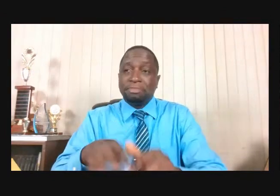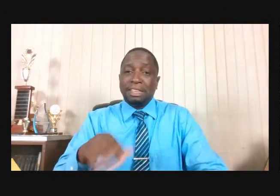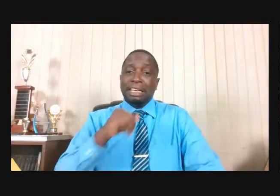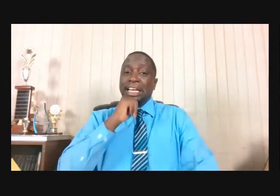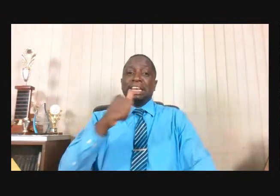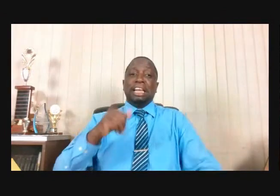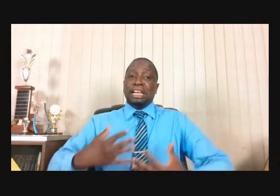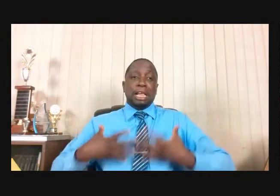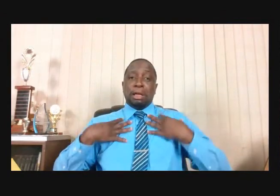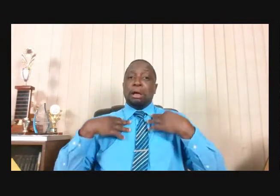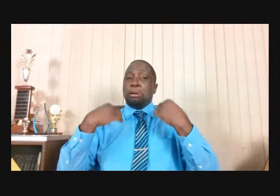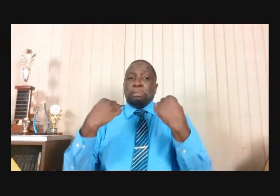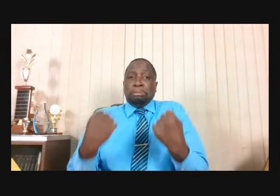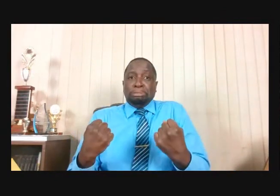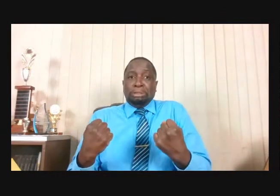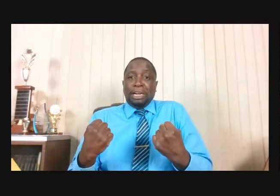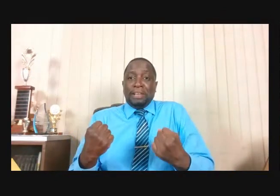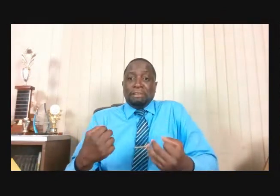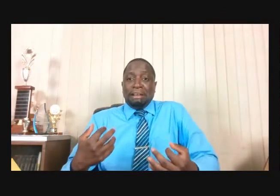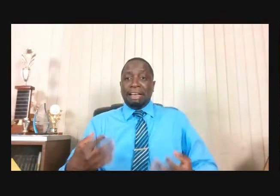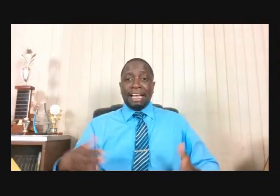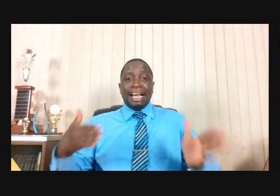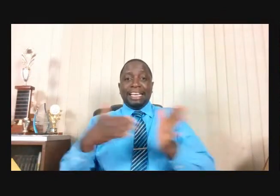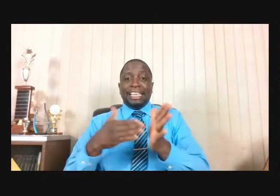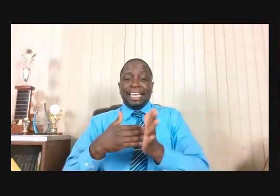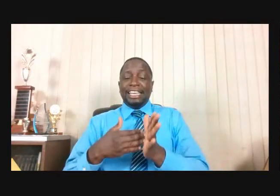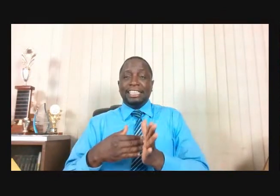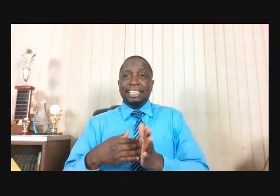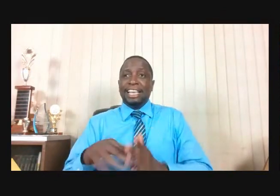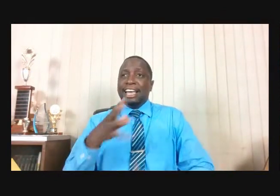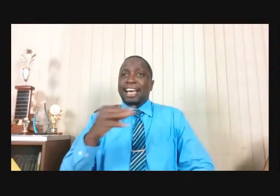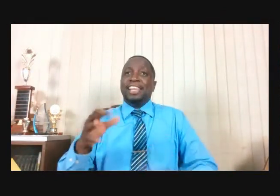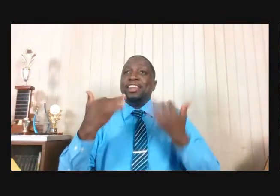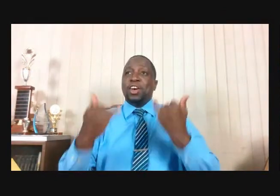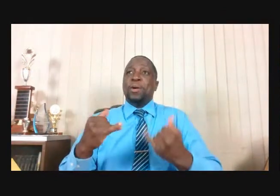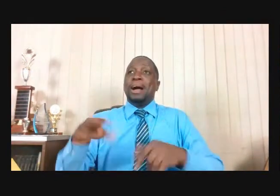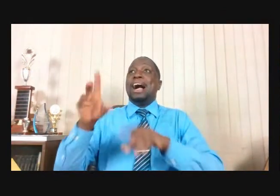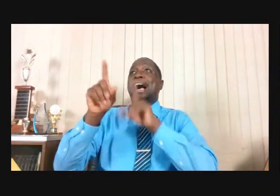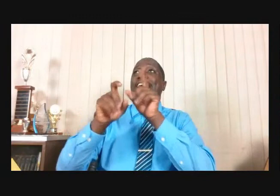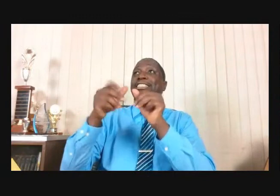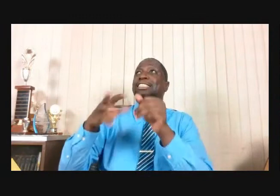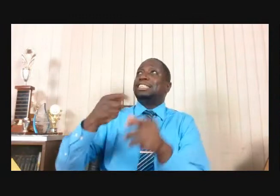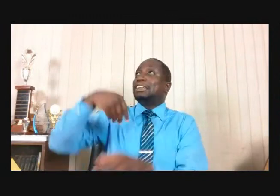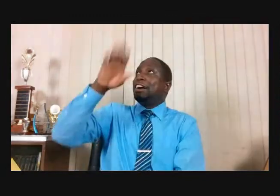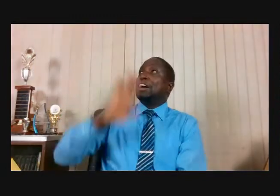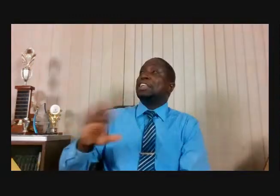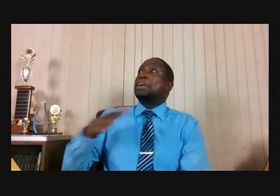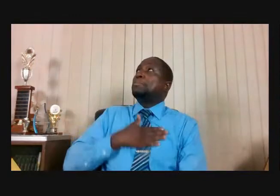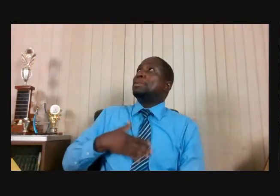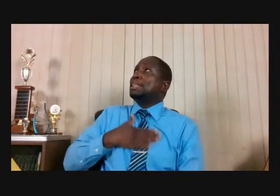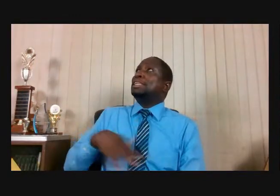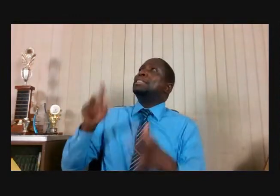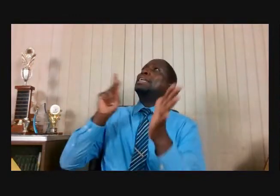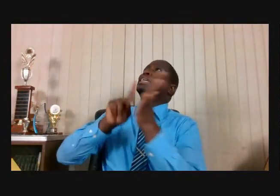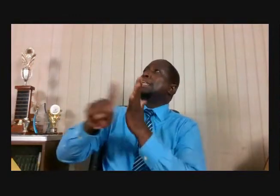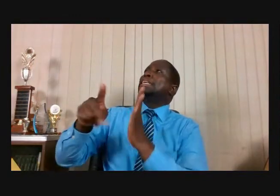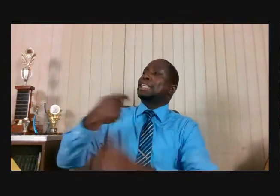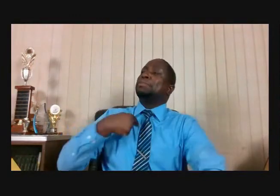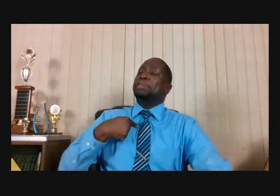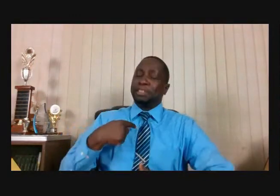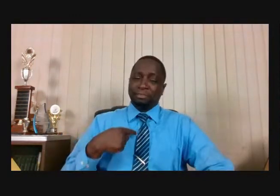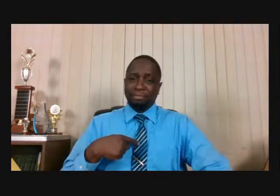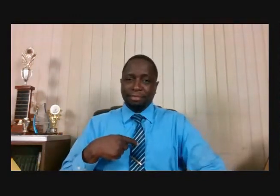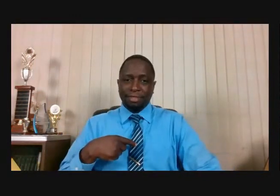Therefore I'm No Good God Get Rid Of Me Some People Have Built Their Self Image